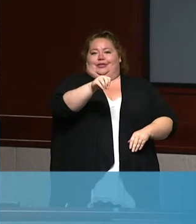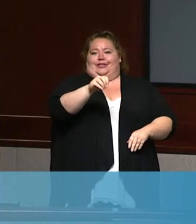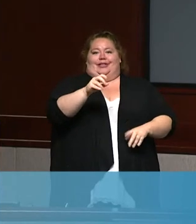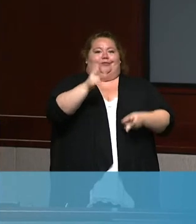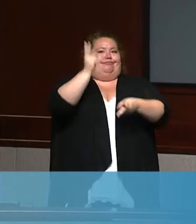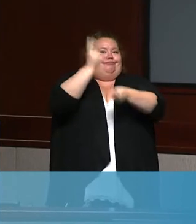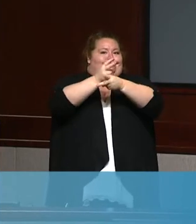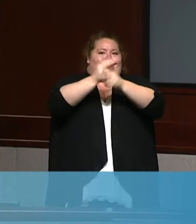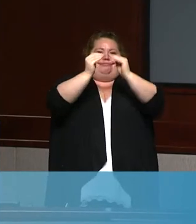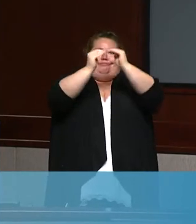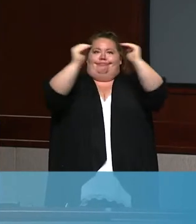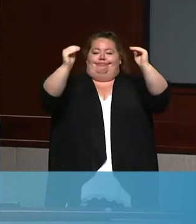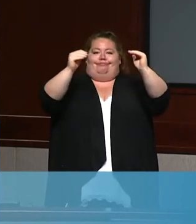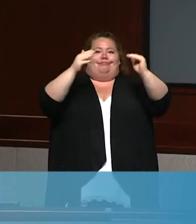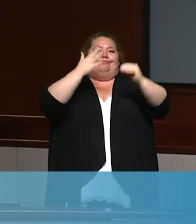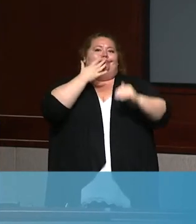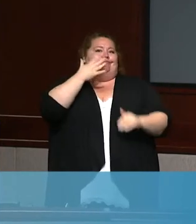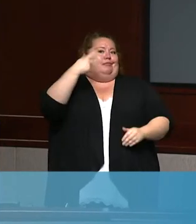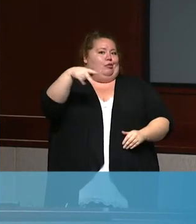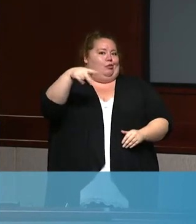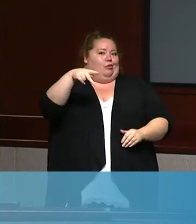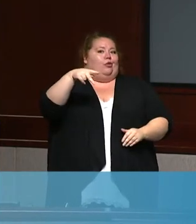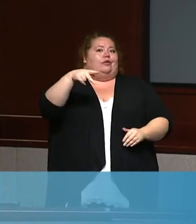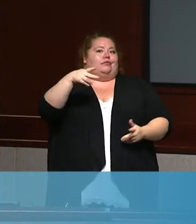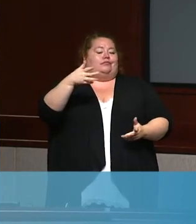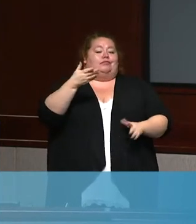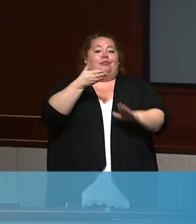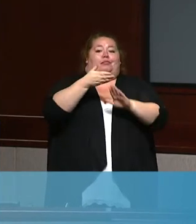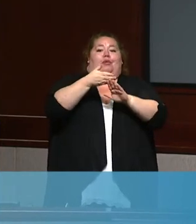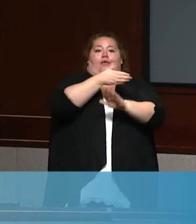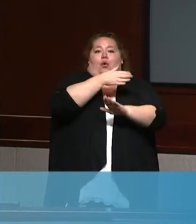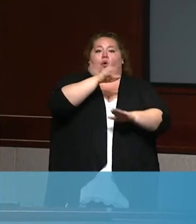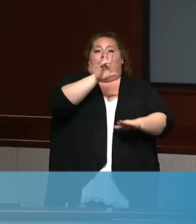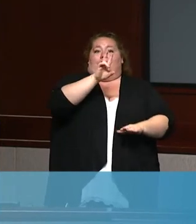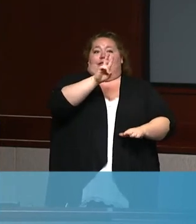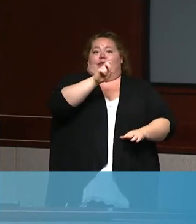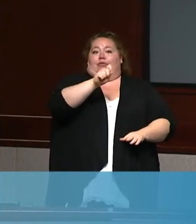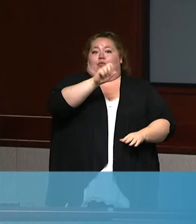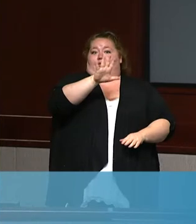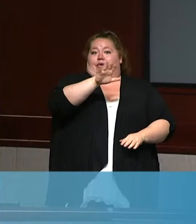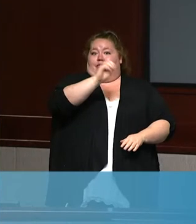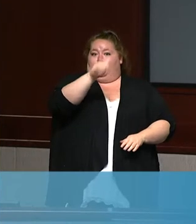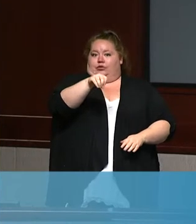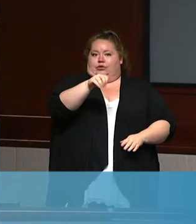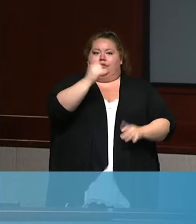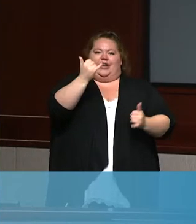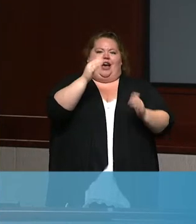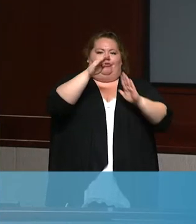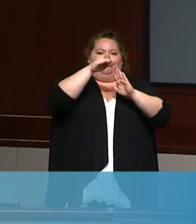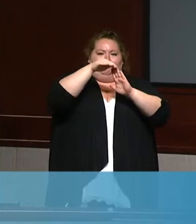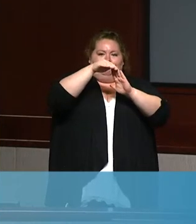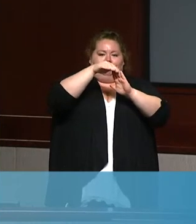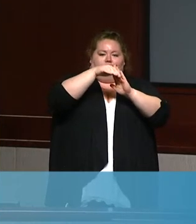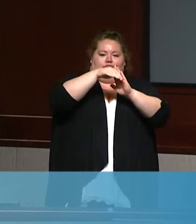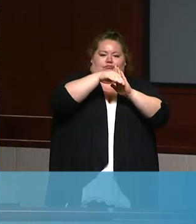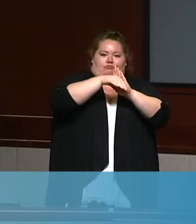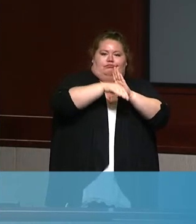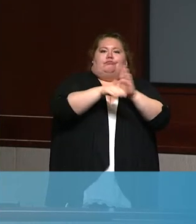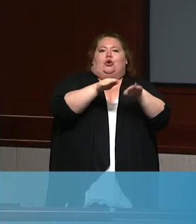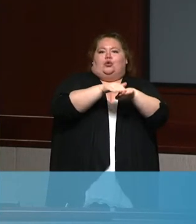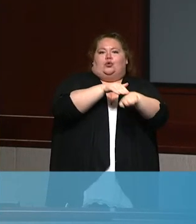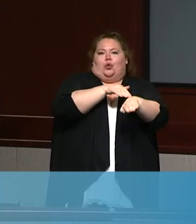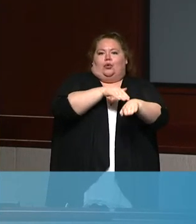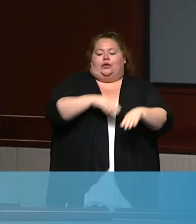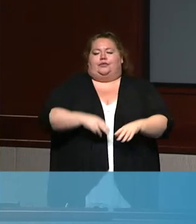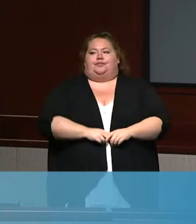However, previously it was 7.5. So we are trending downwards. On Tuesday, the governor and the state